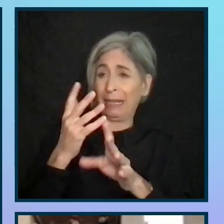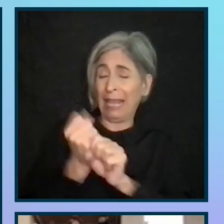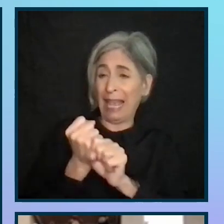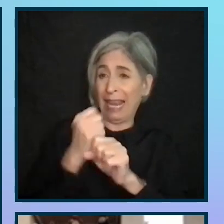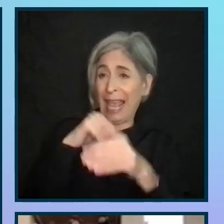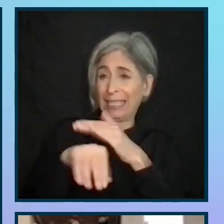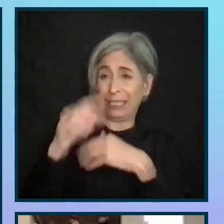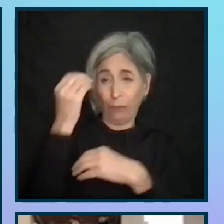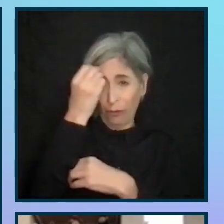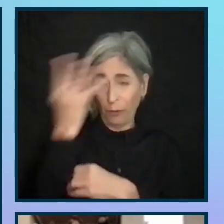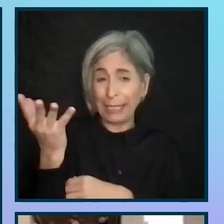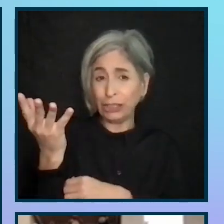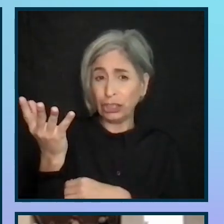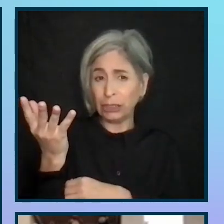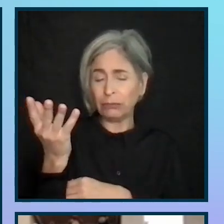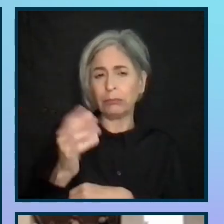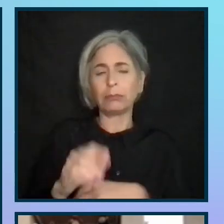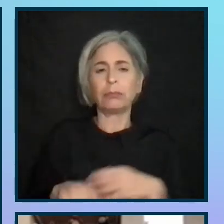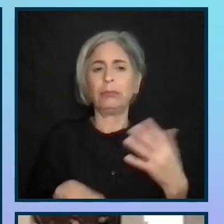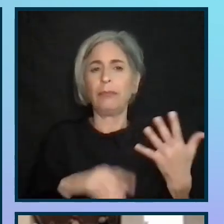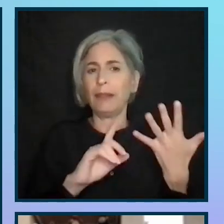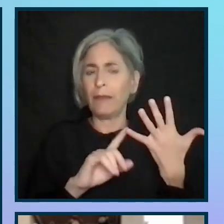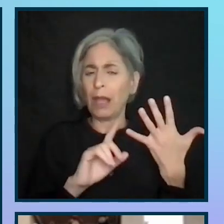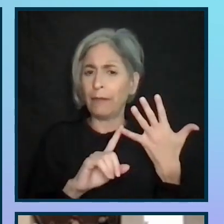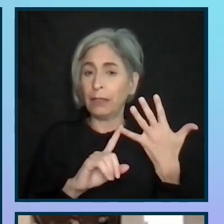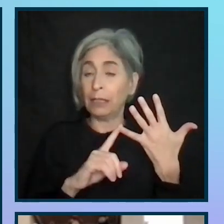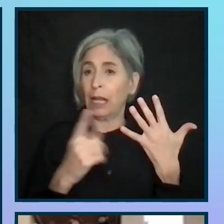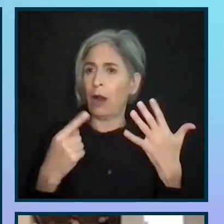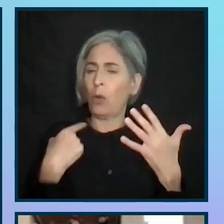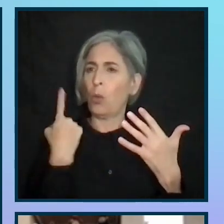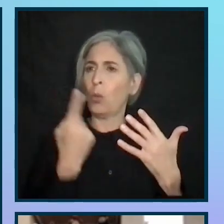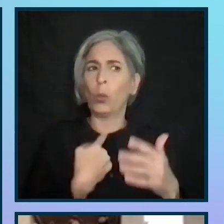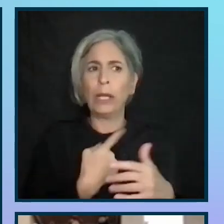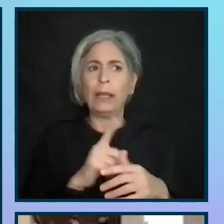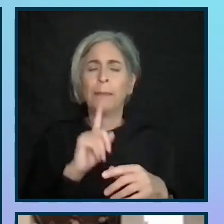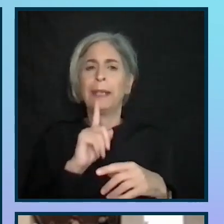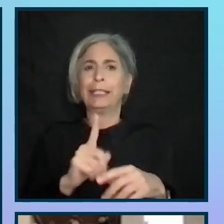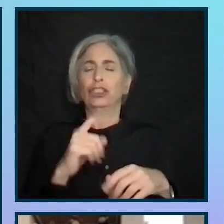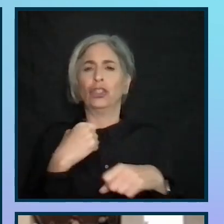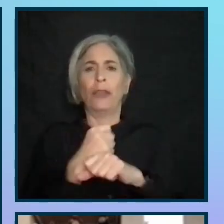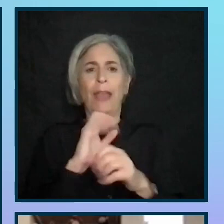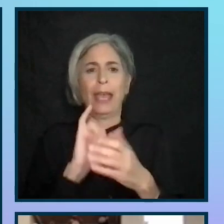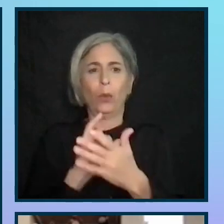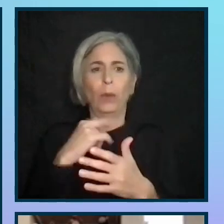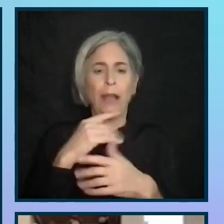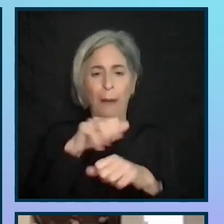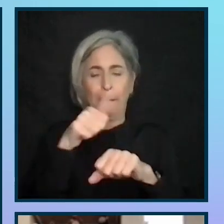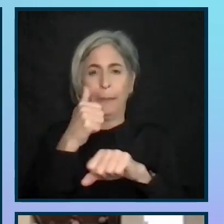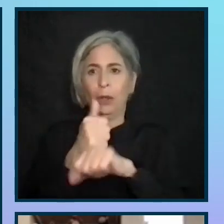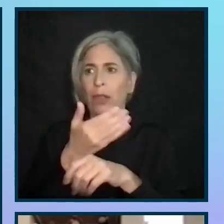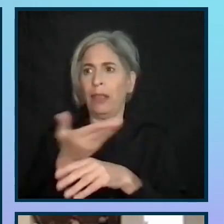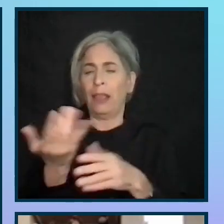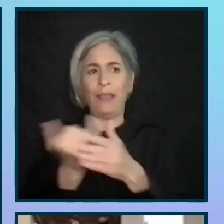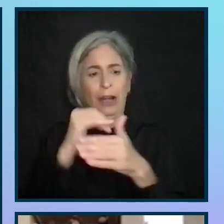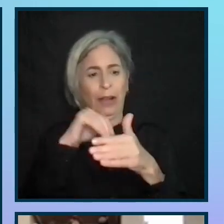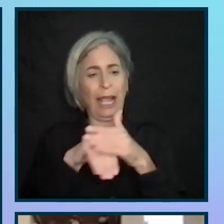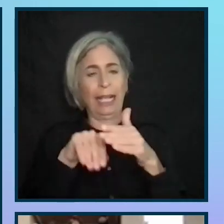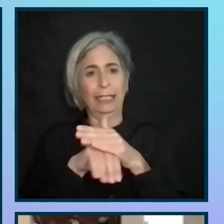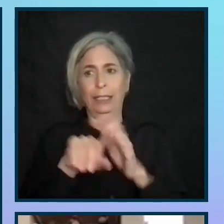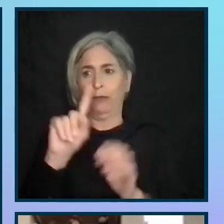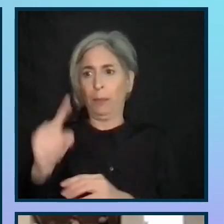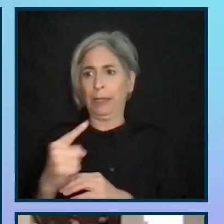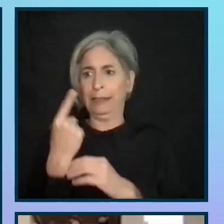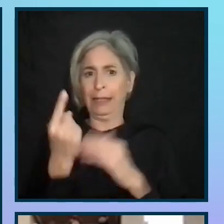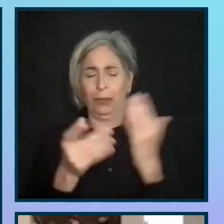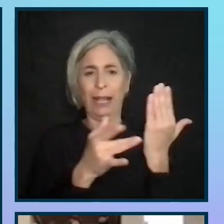And finally, is what we're building robust? Are we building something that can only be accessed by a single technology?